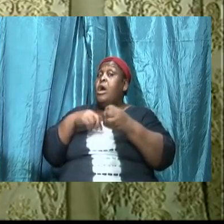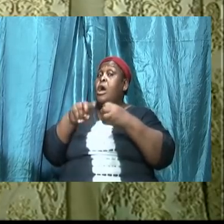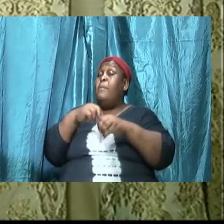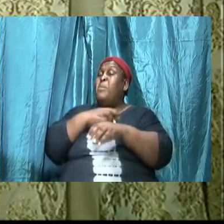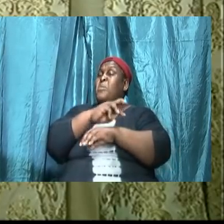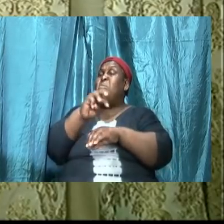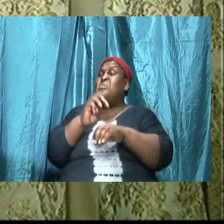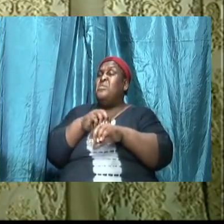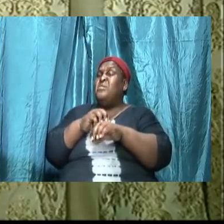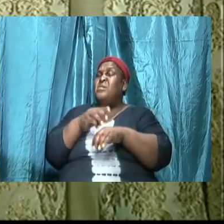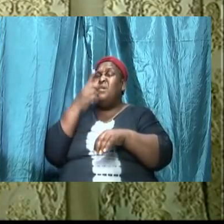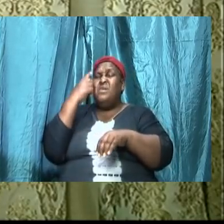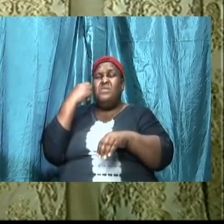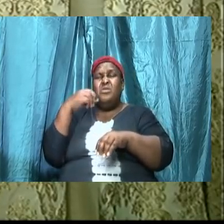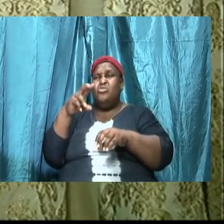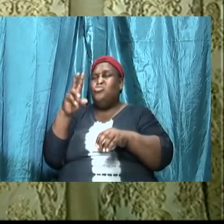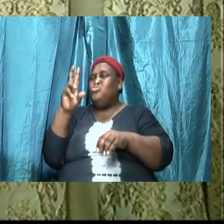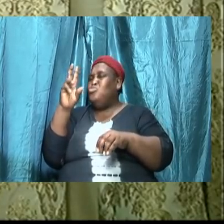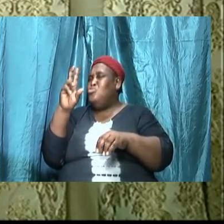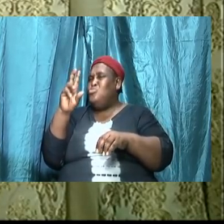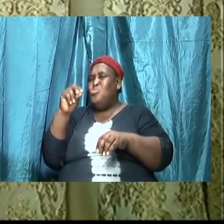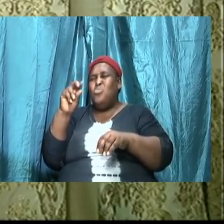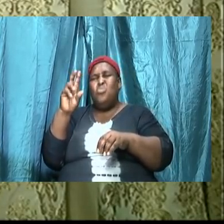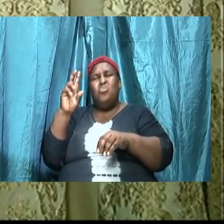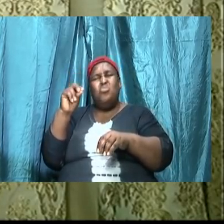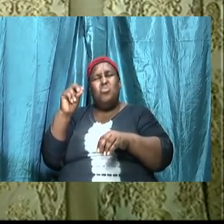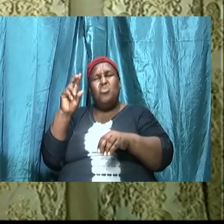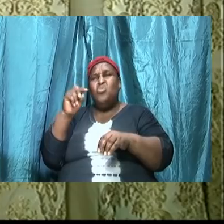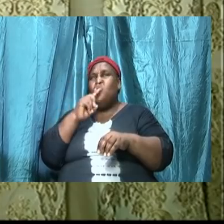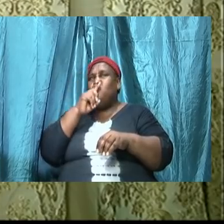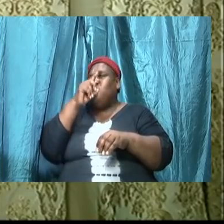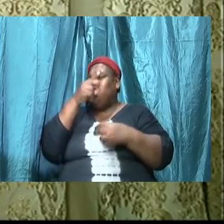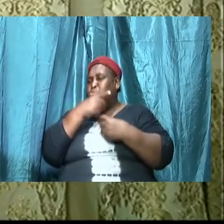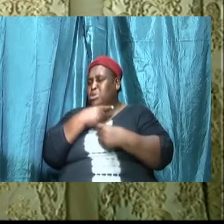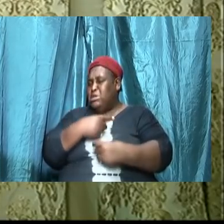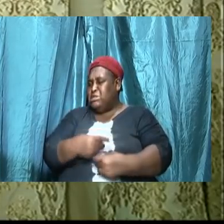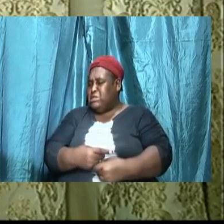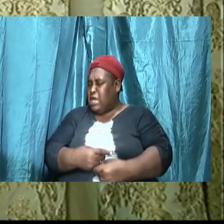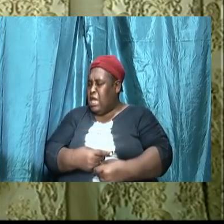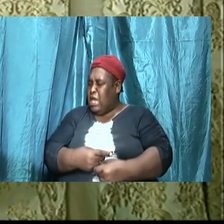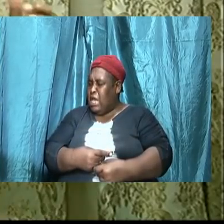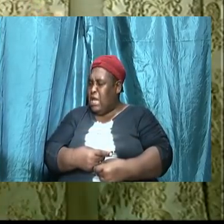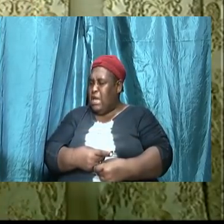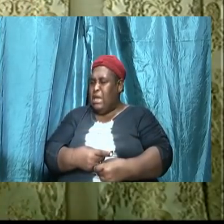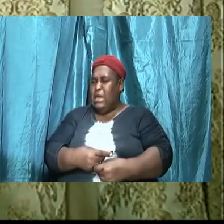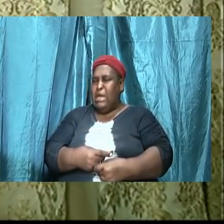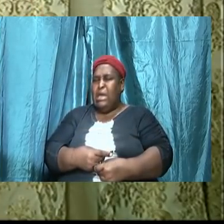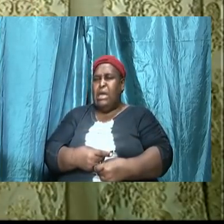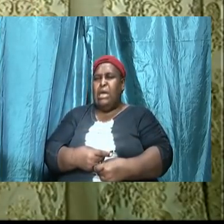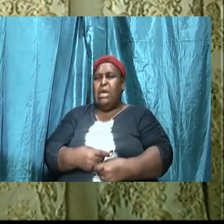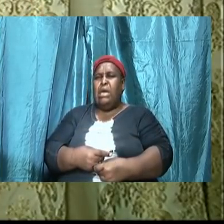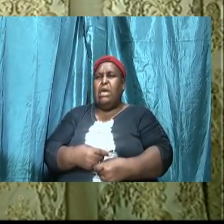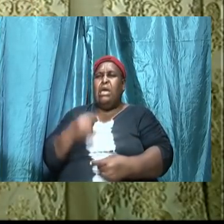burning desire and there will be no burning desire if there is not an embracing of the word